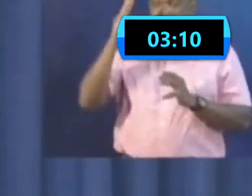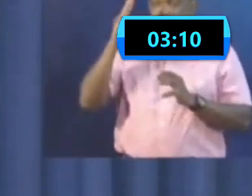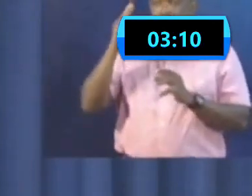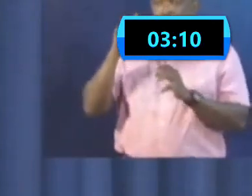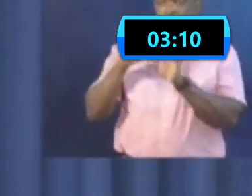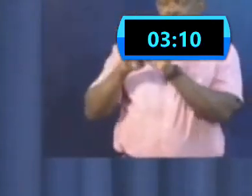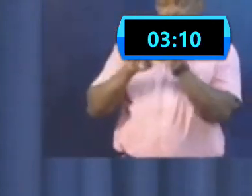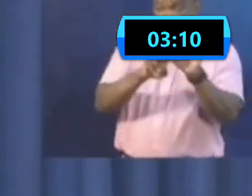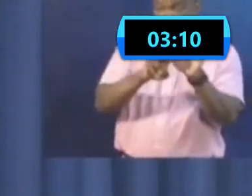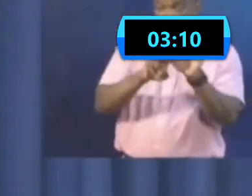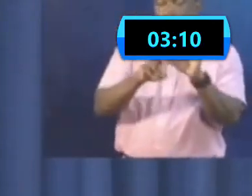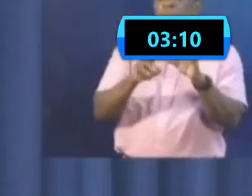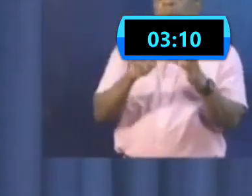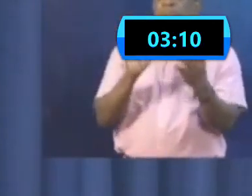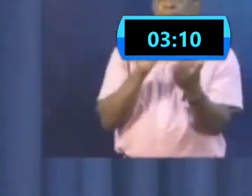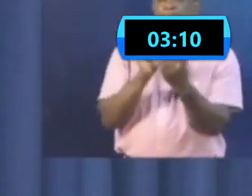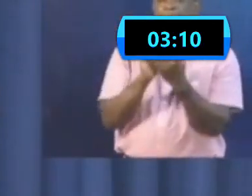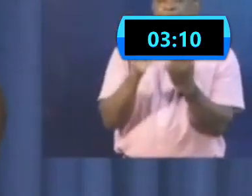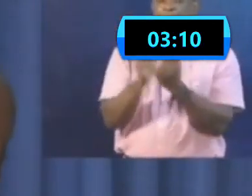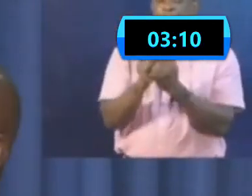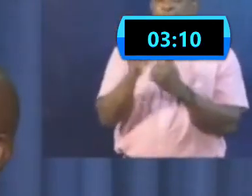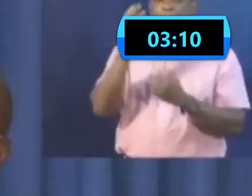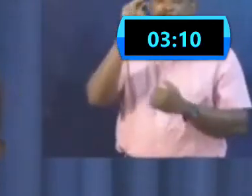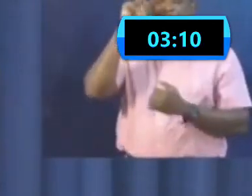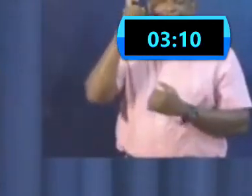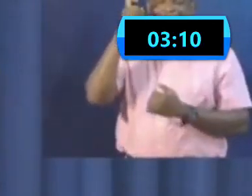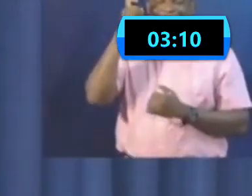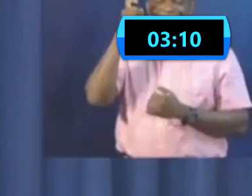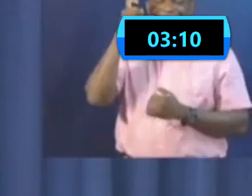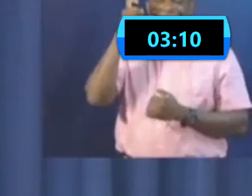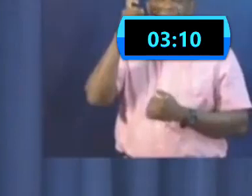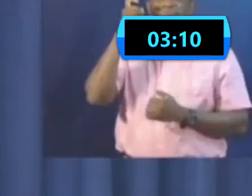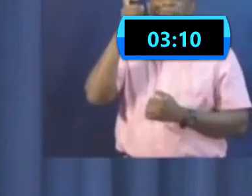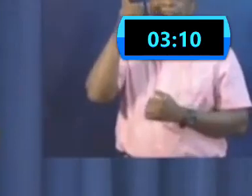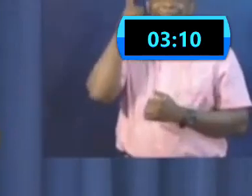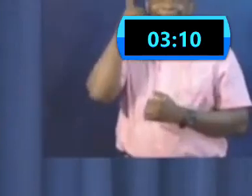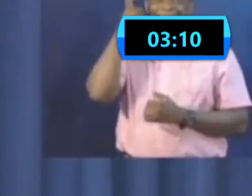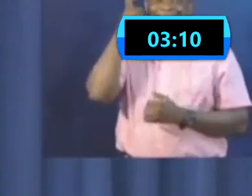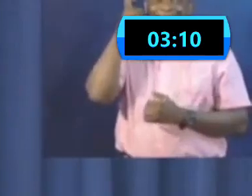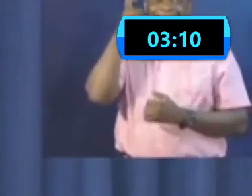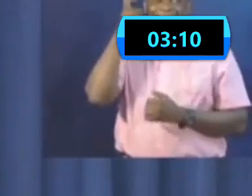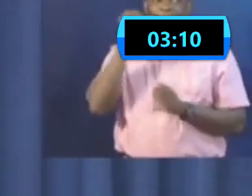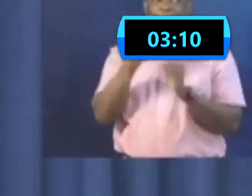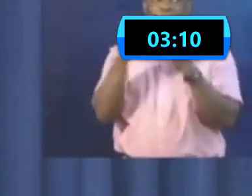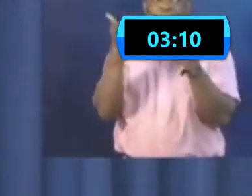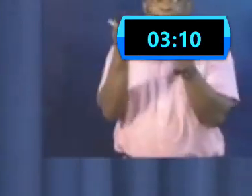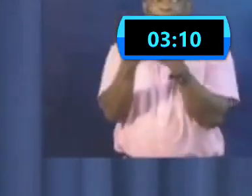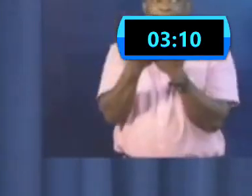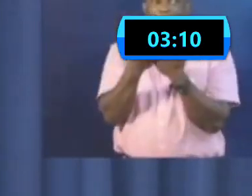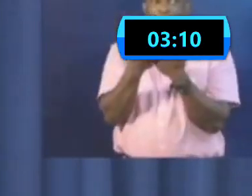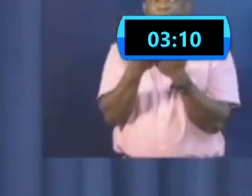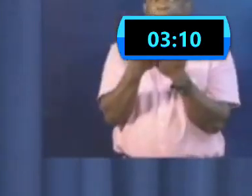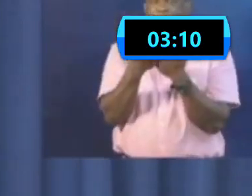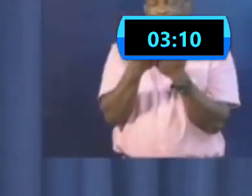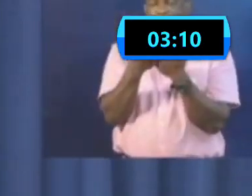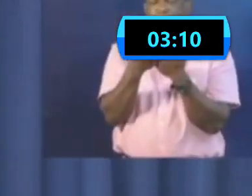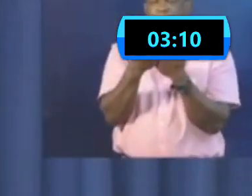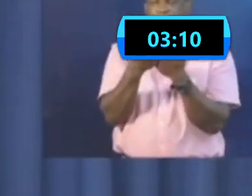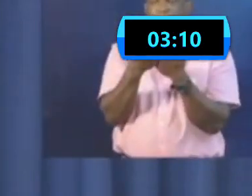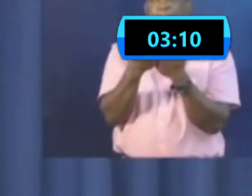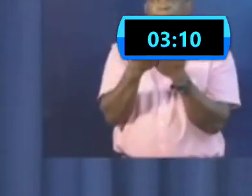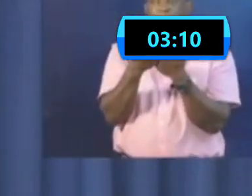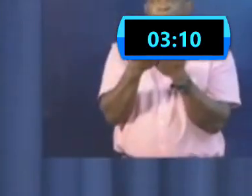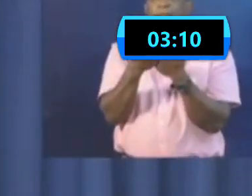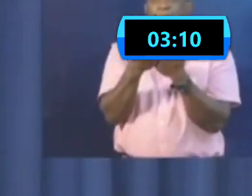health. But we are minded to allow that 65% in